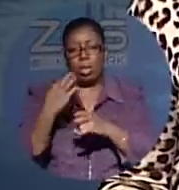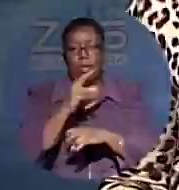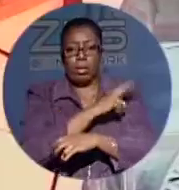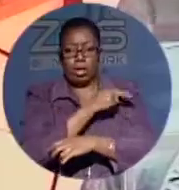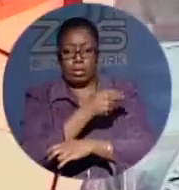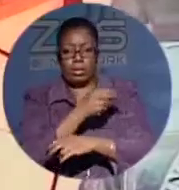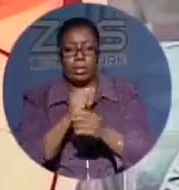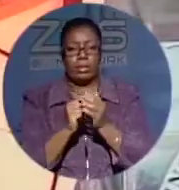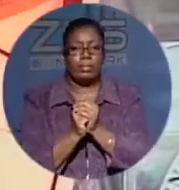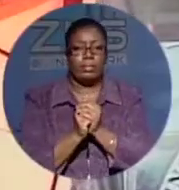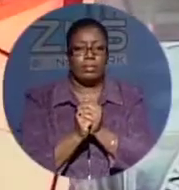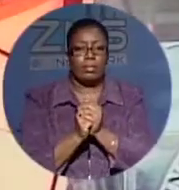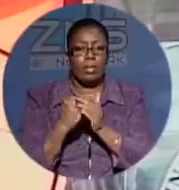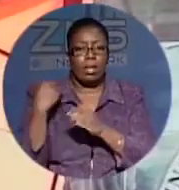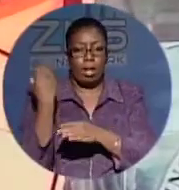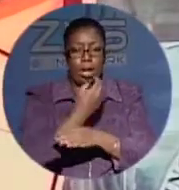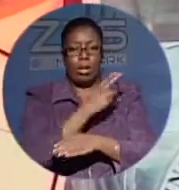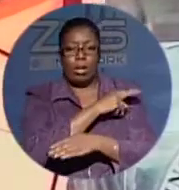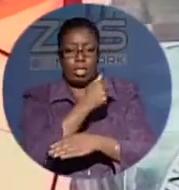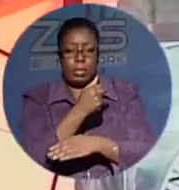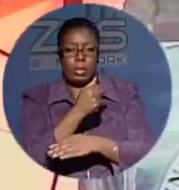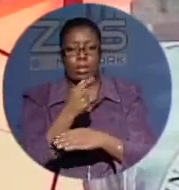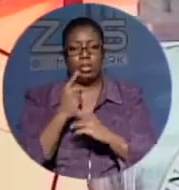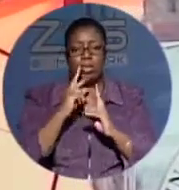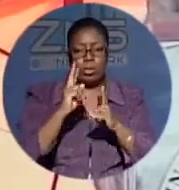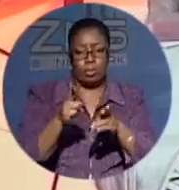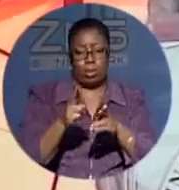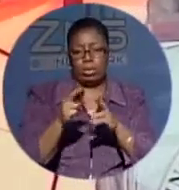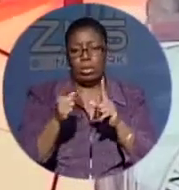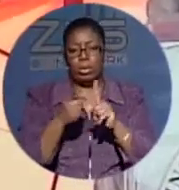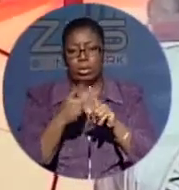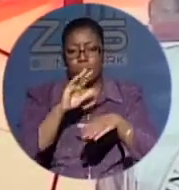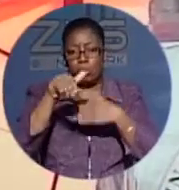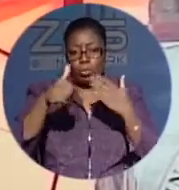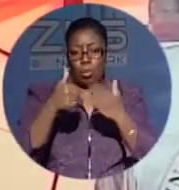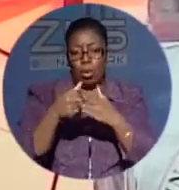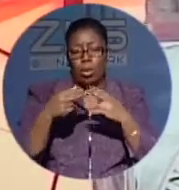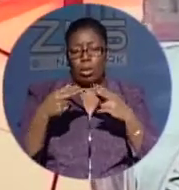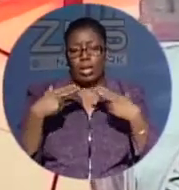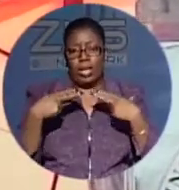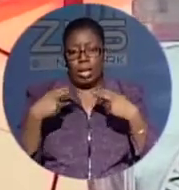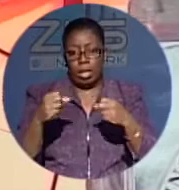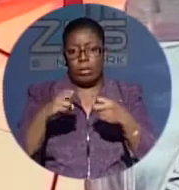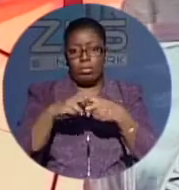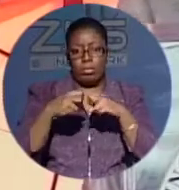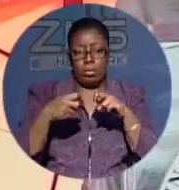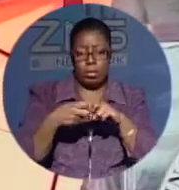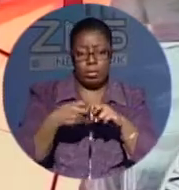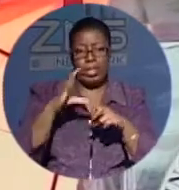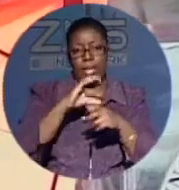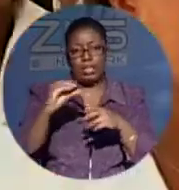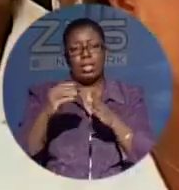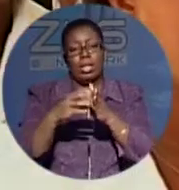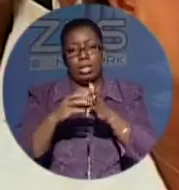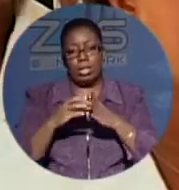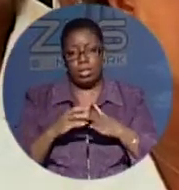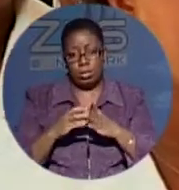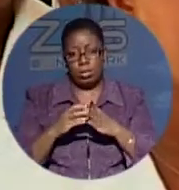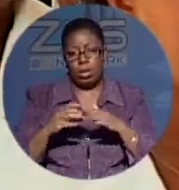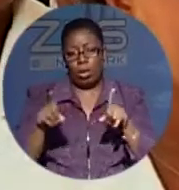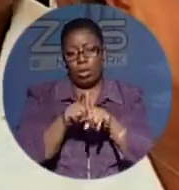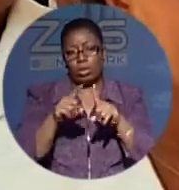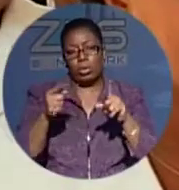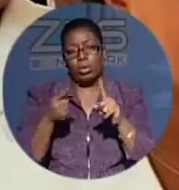Our hospital will be able to respond to all health circumstances and conditions, and it will be